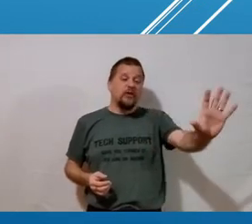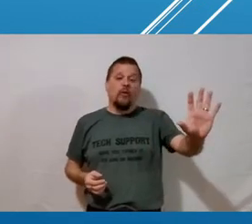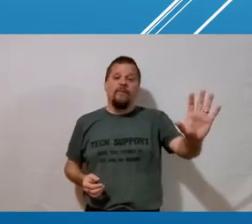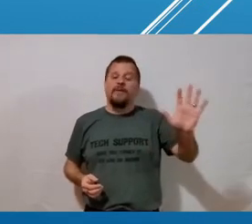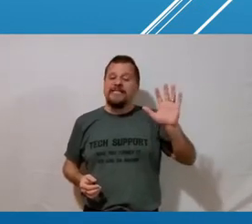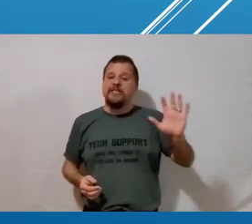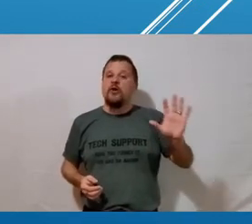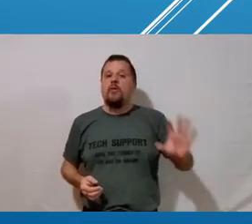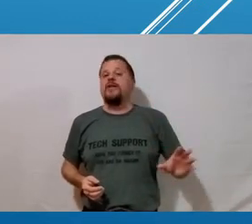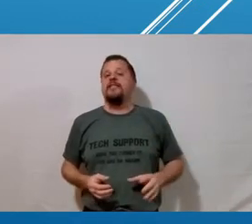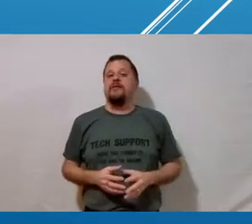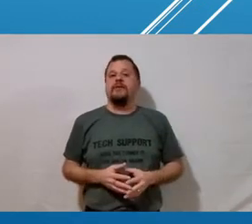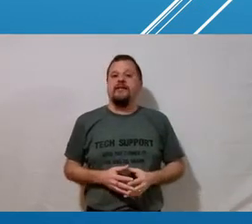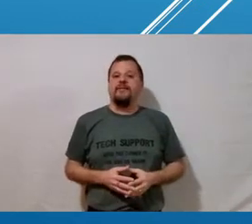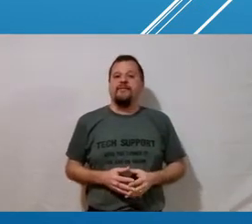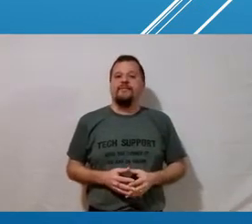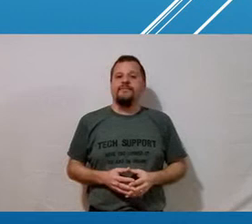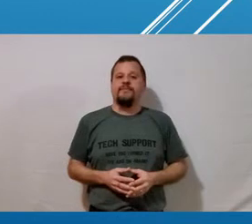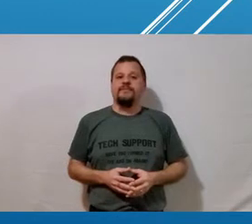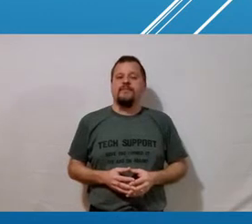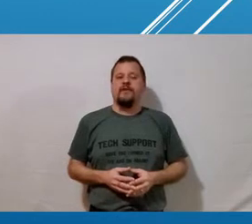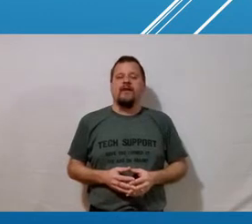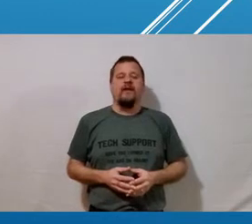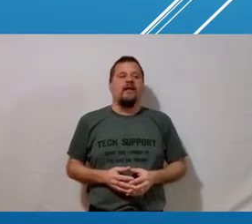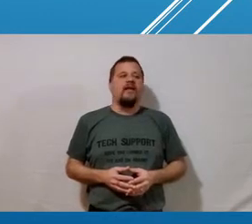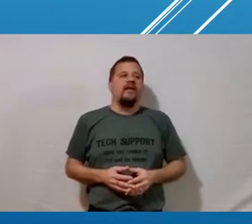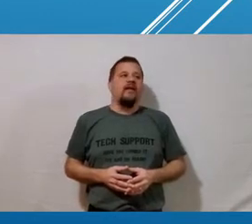is coming but then i ignore it because i don't want to deal with it